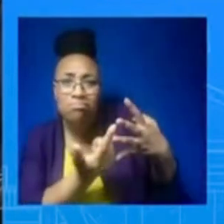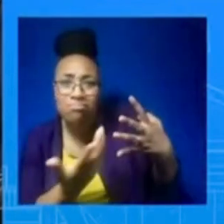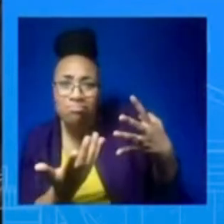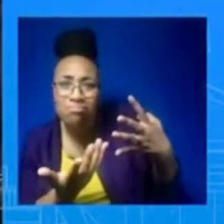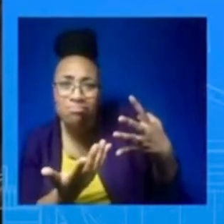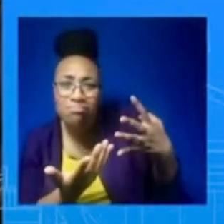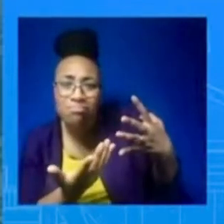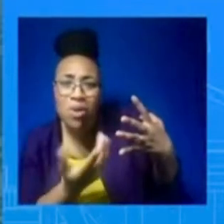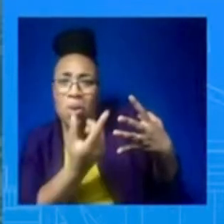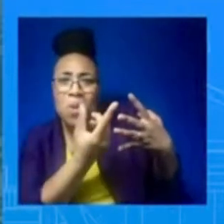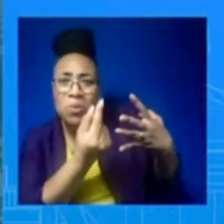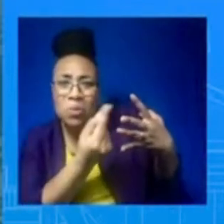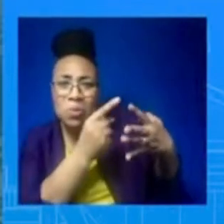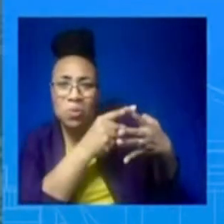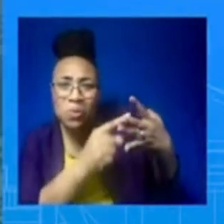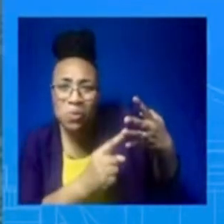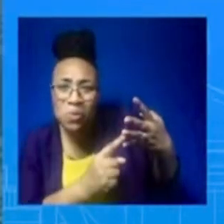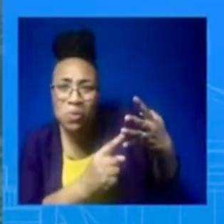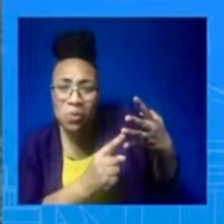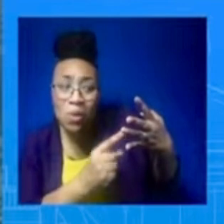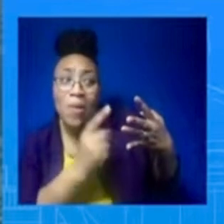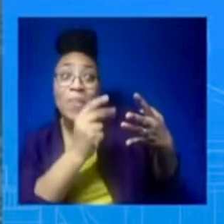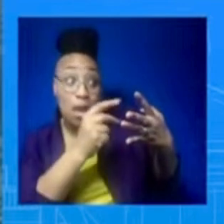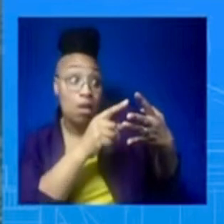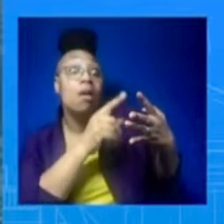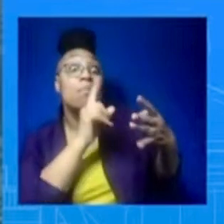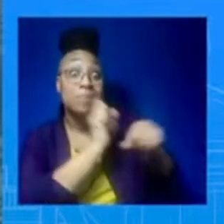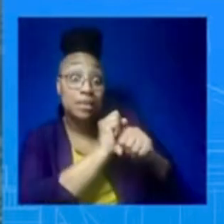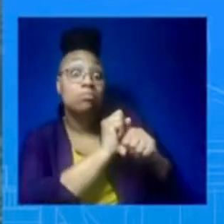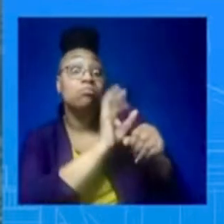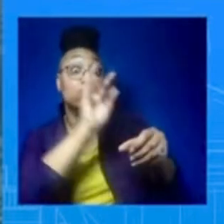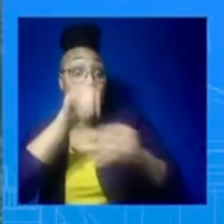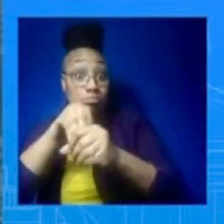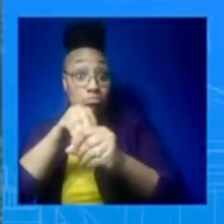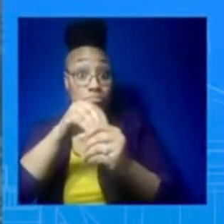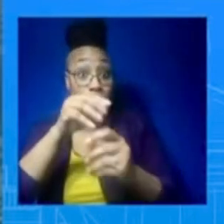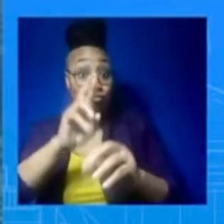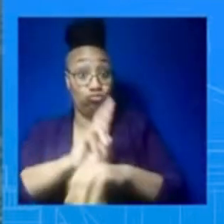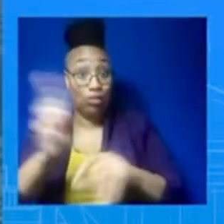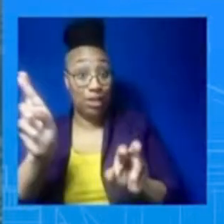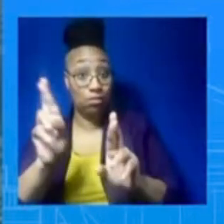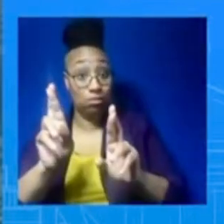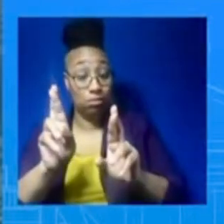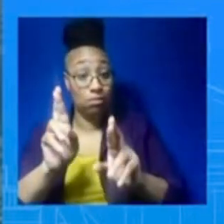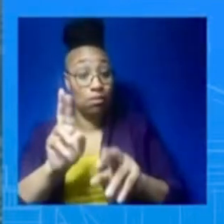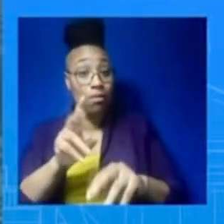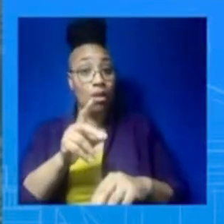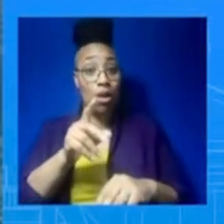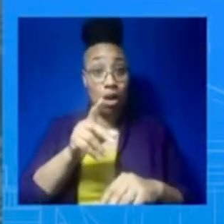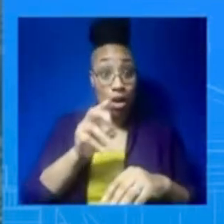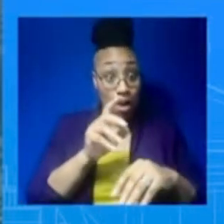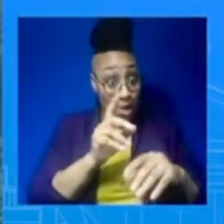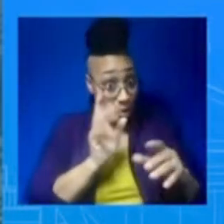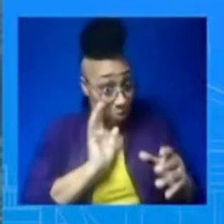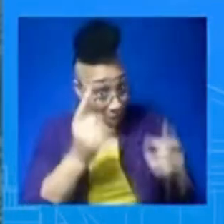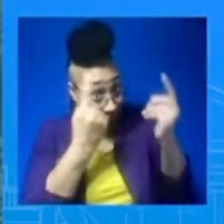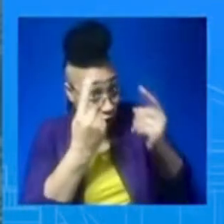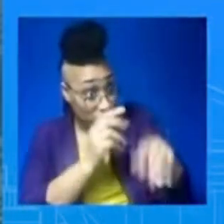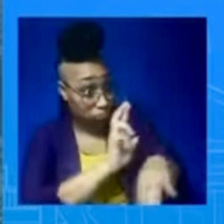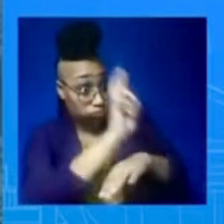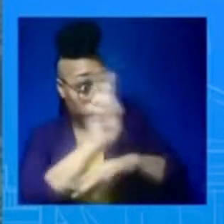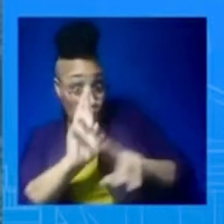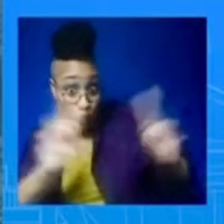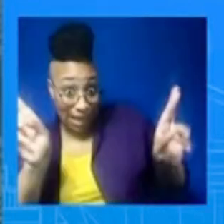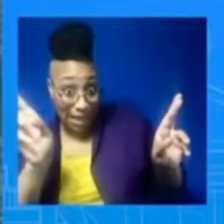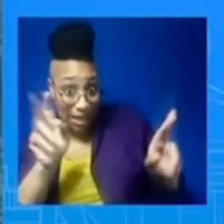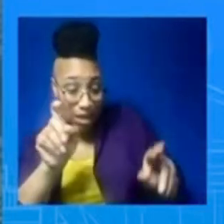Mr. No, I think you can imagine that even though we're still working on the policy parameters that we're going to continue to follow a very